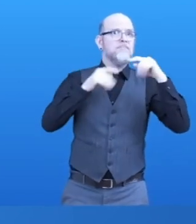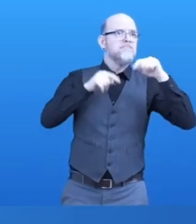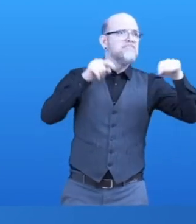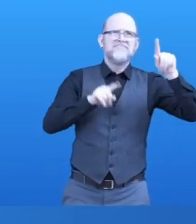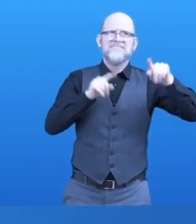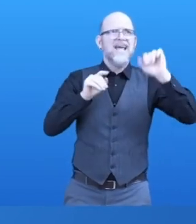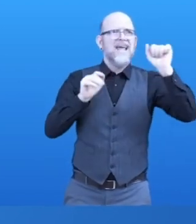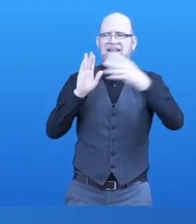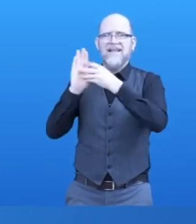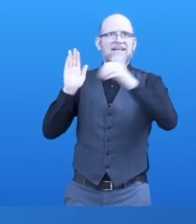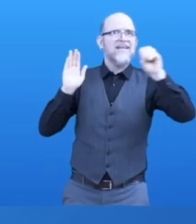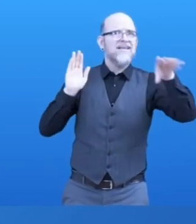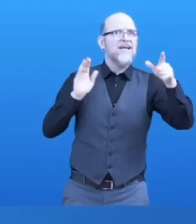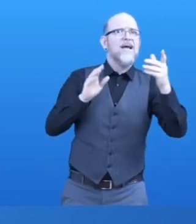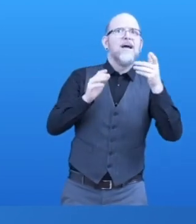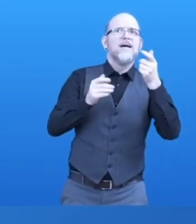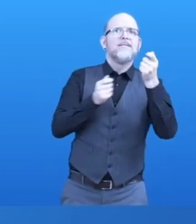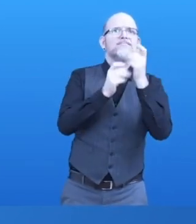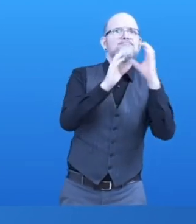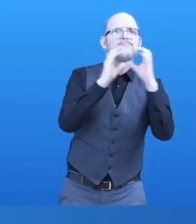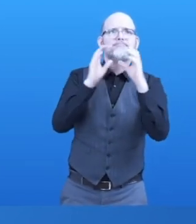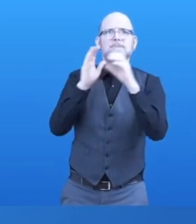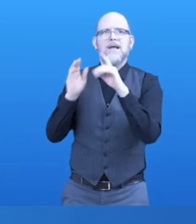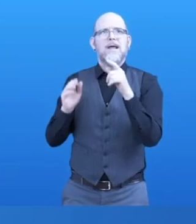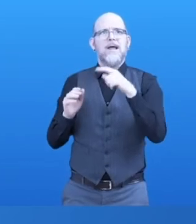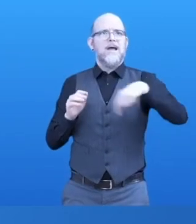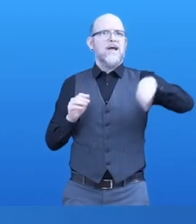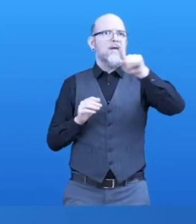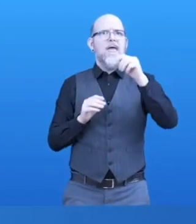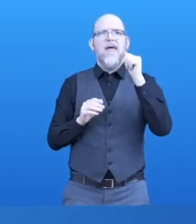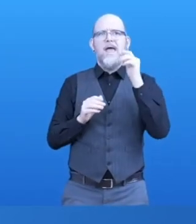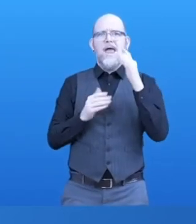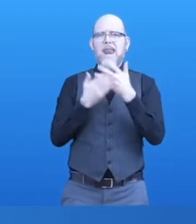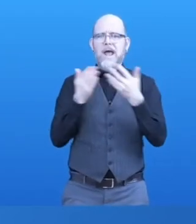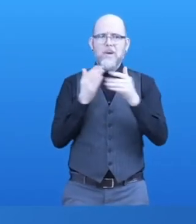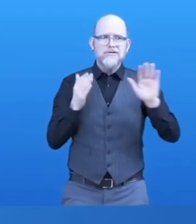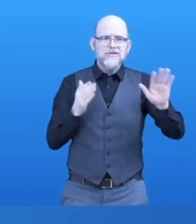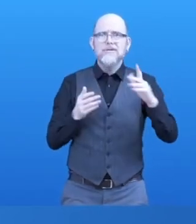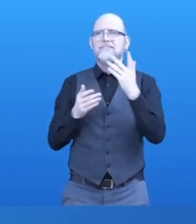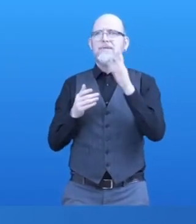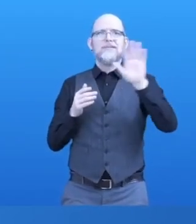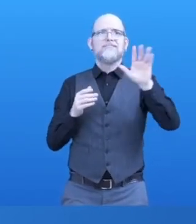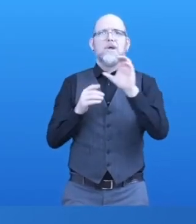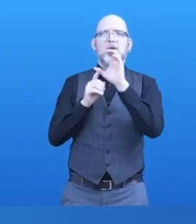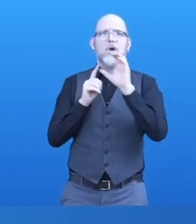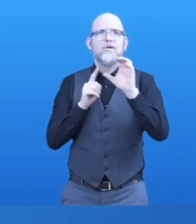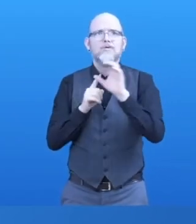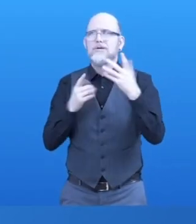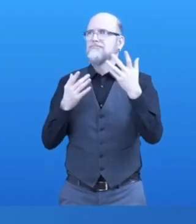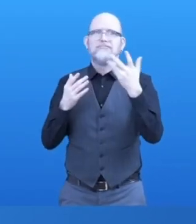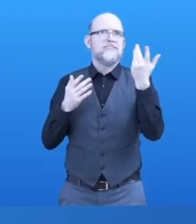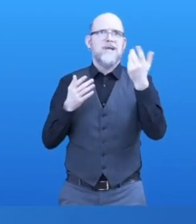familiar to users, that reflect their language and culture, and which are available freely and openly,